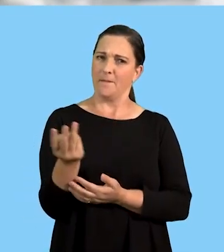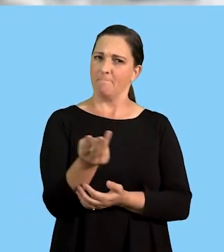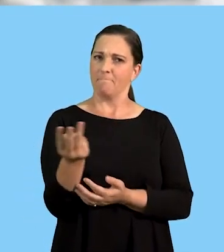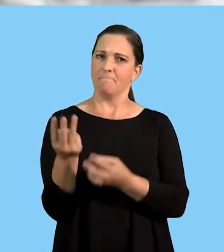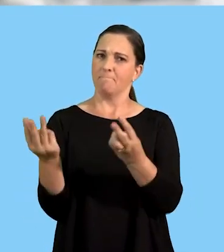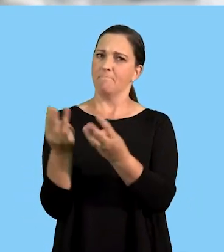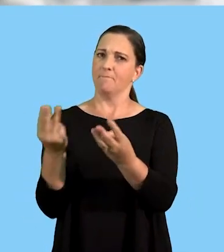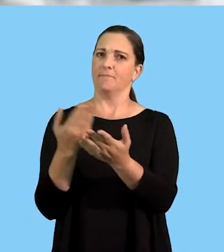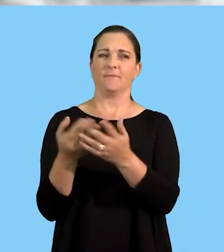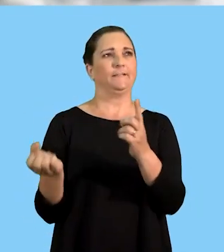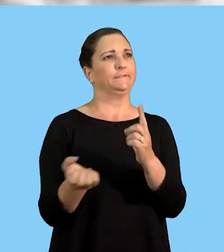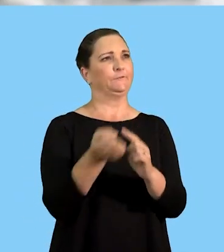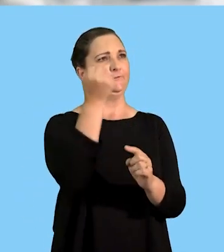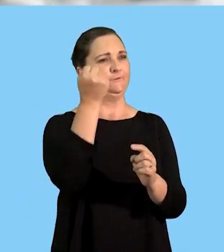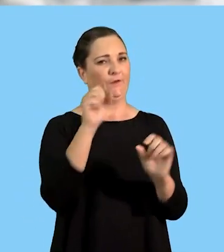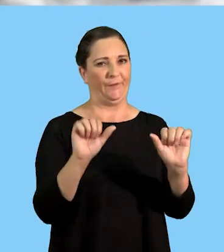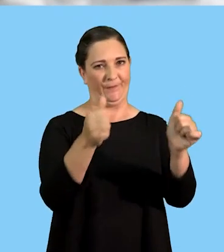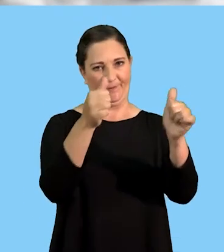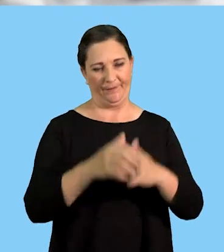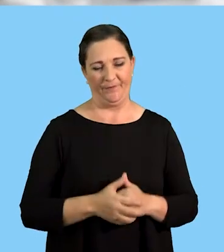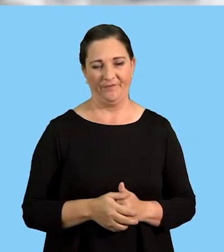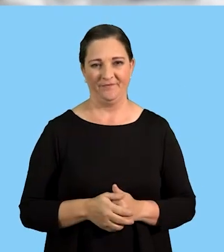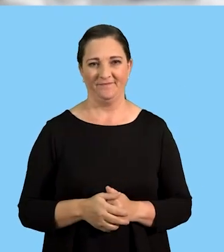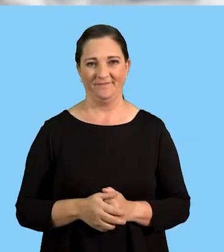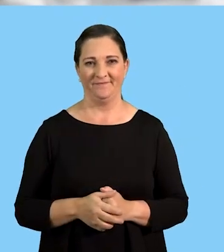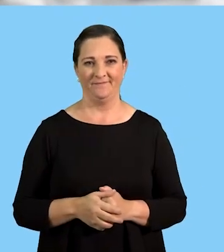the success the business needs. Then,